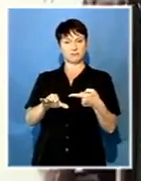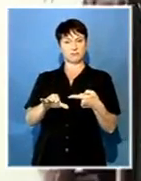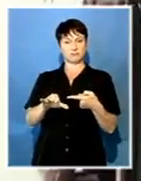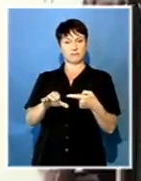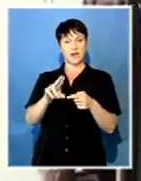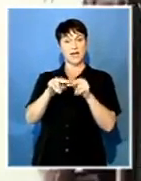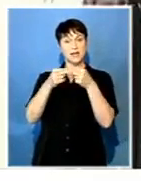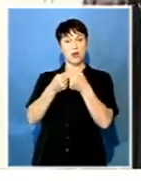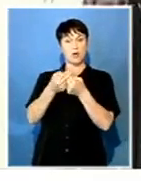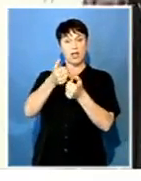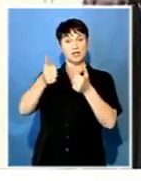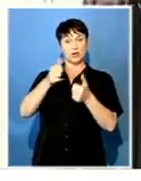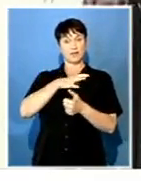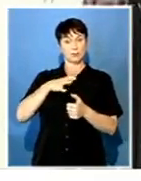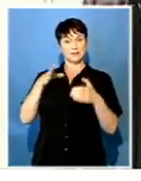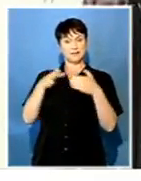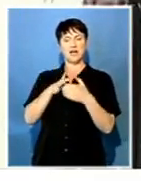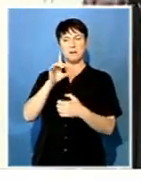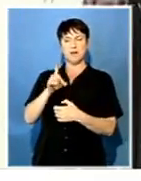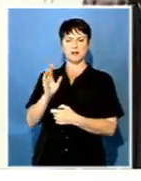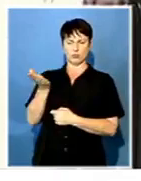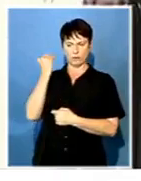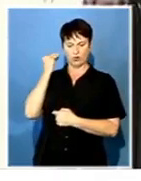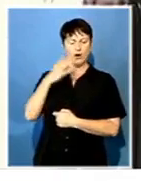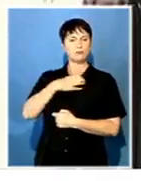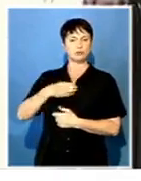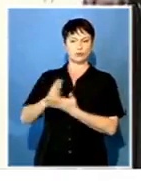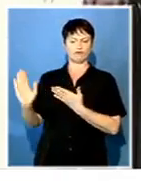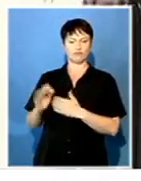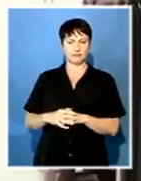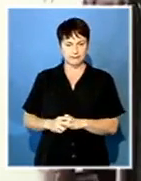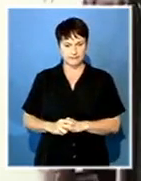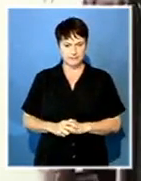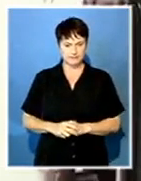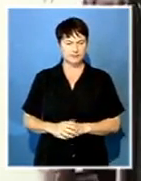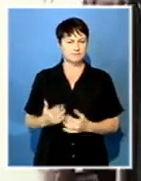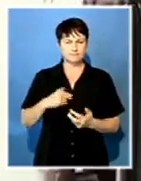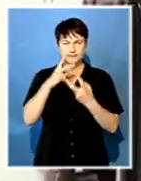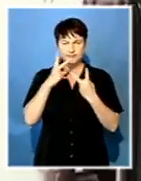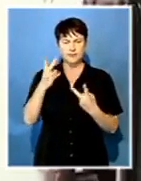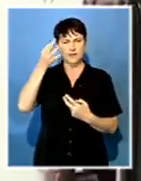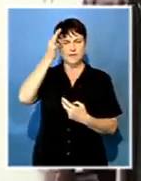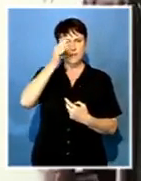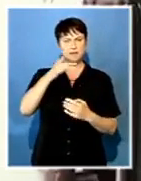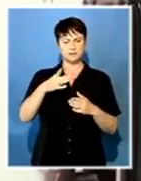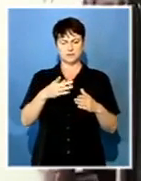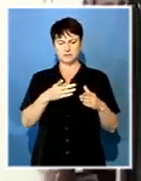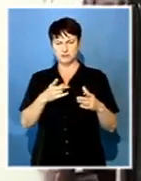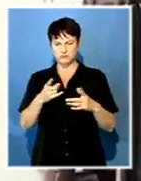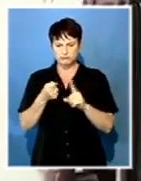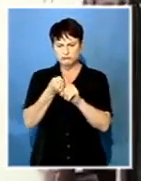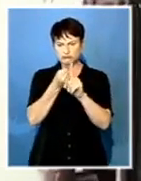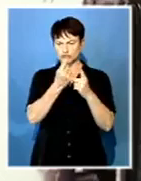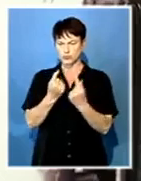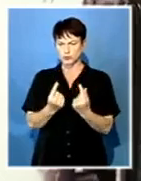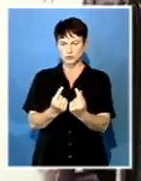We think that of all his undeniable contribution to both of the movement and government, the time has